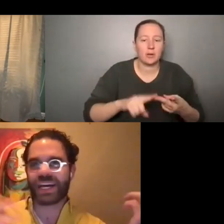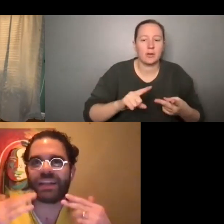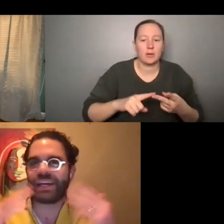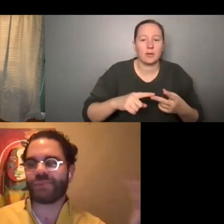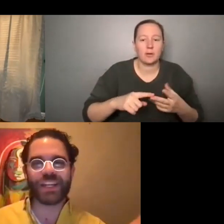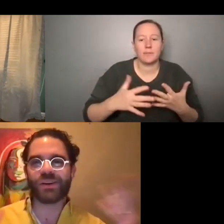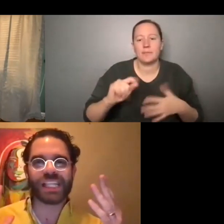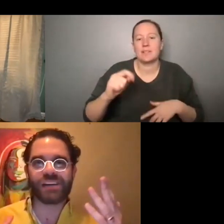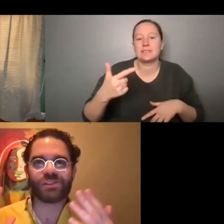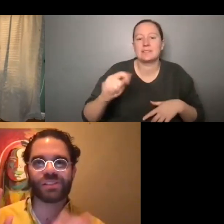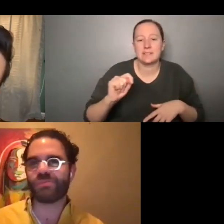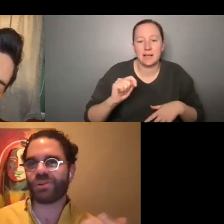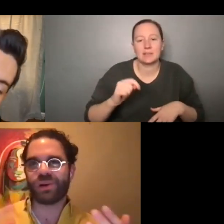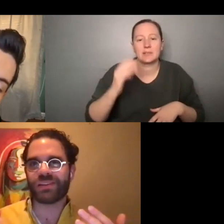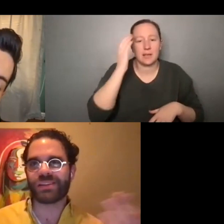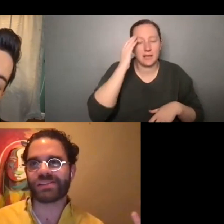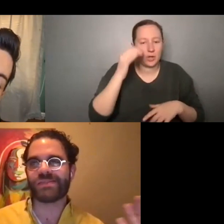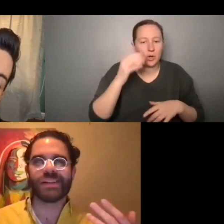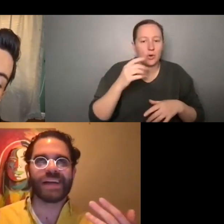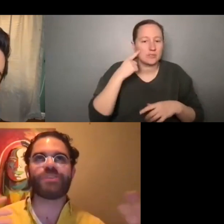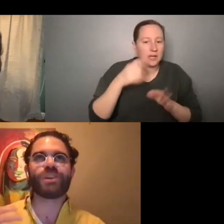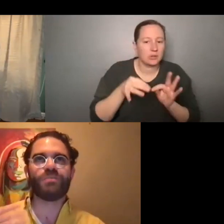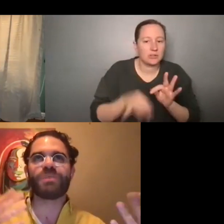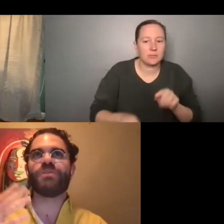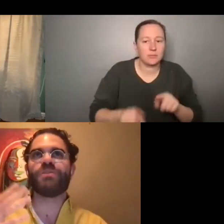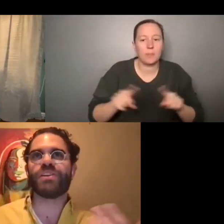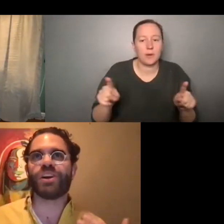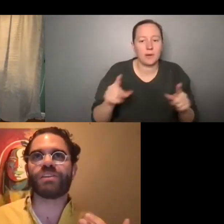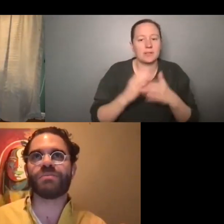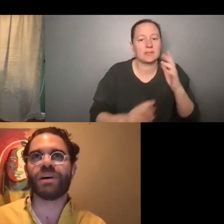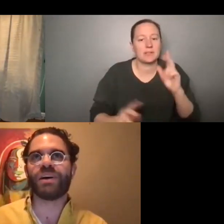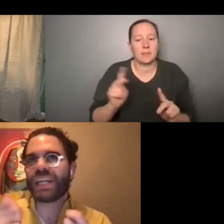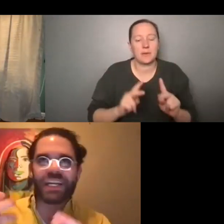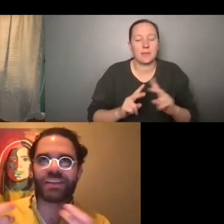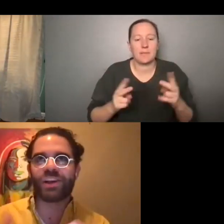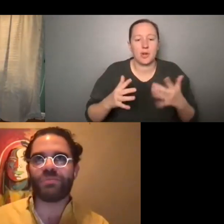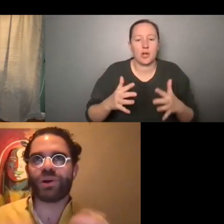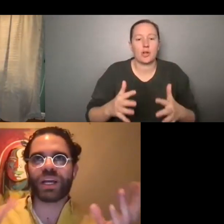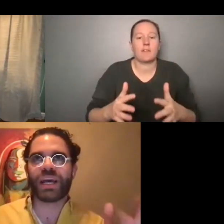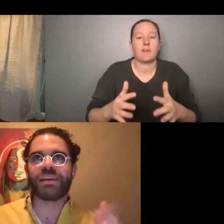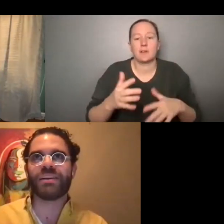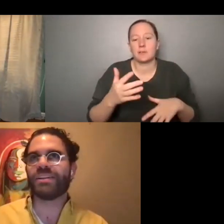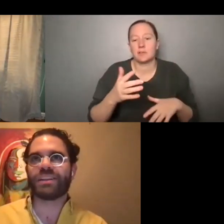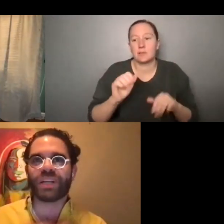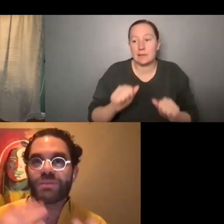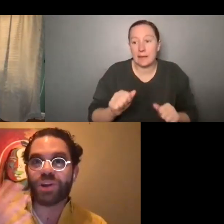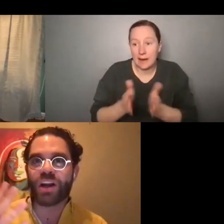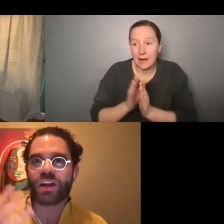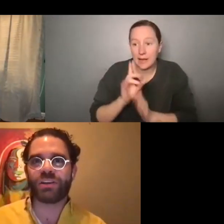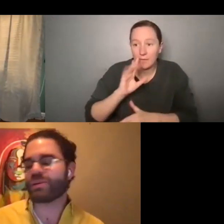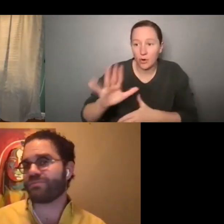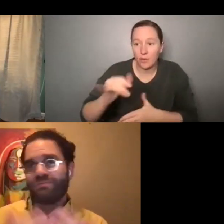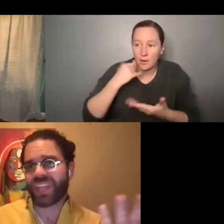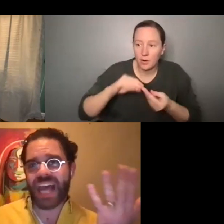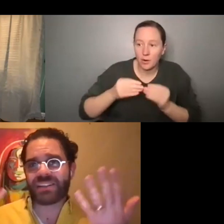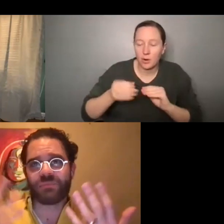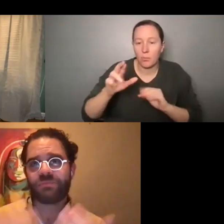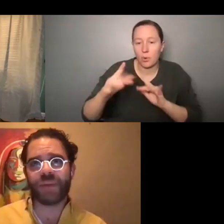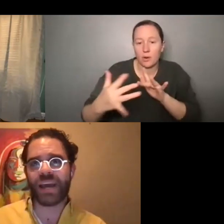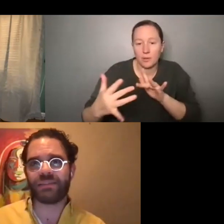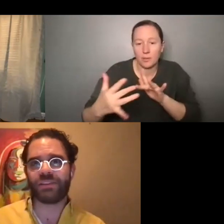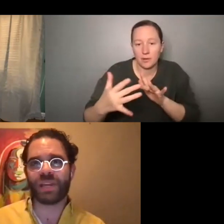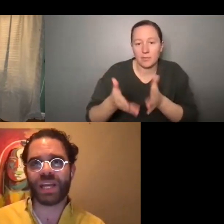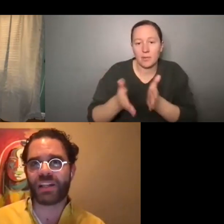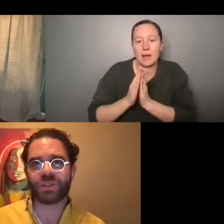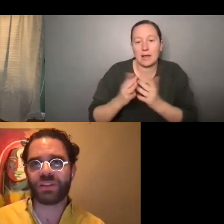texts. And I know it very nervous about, uh, can I get your number or can I keep talking to you? Ask